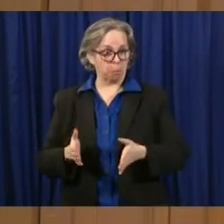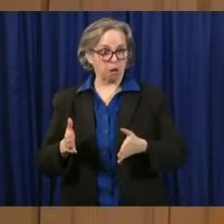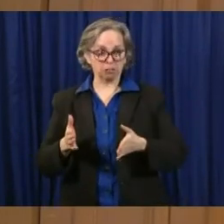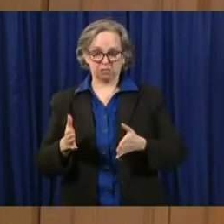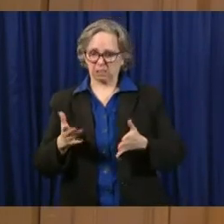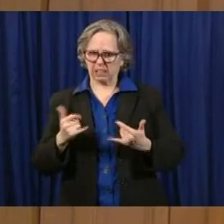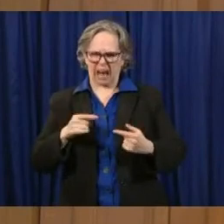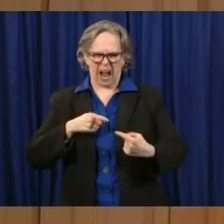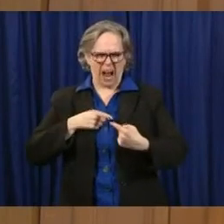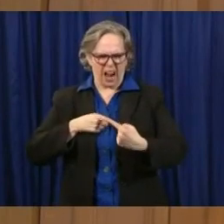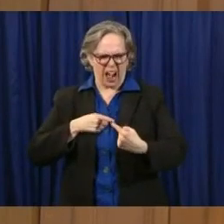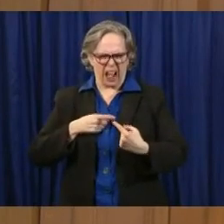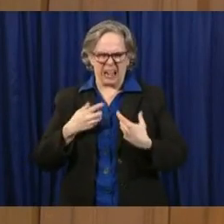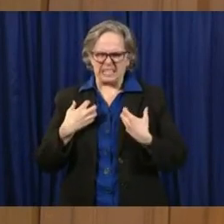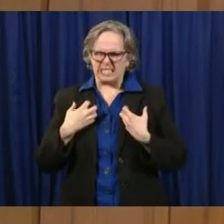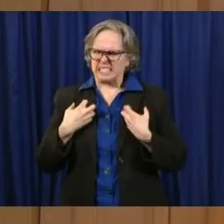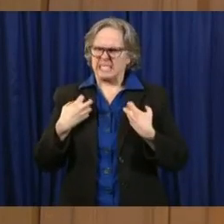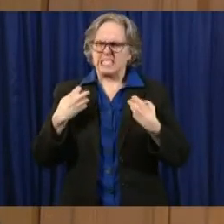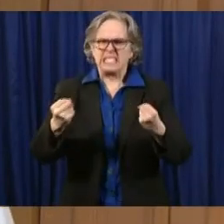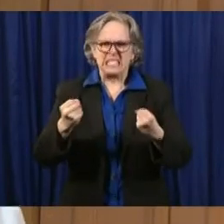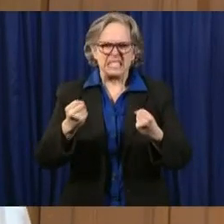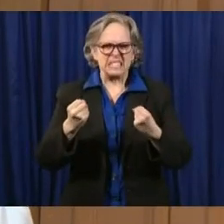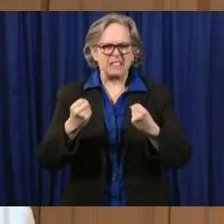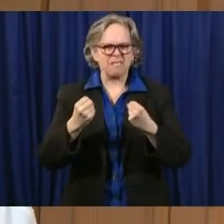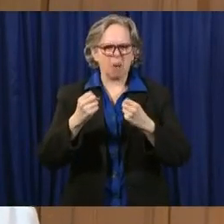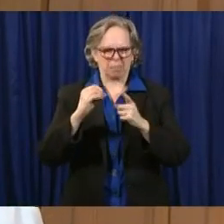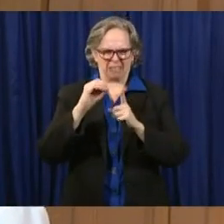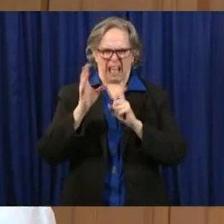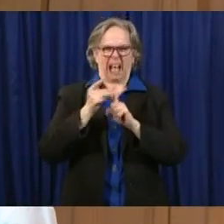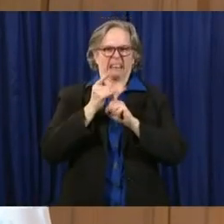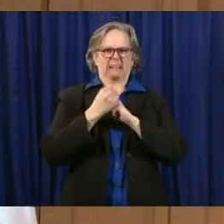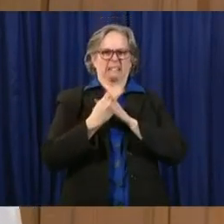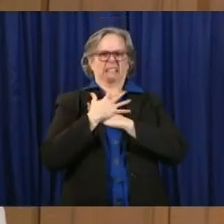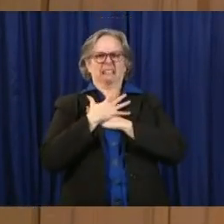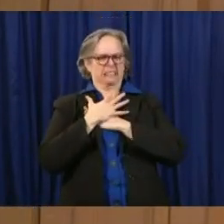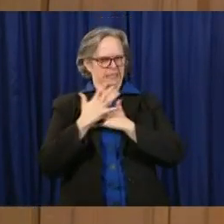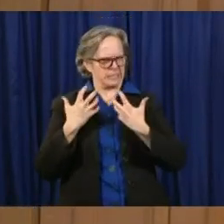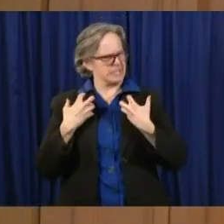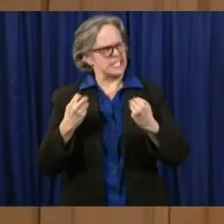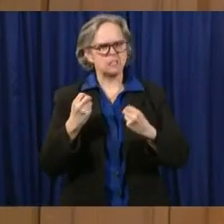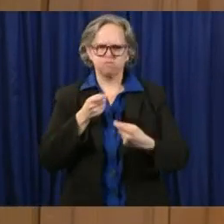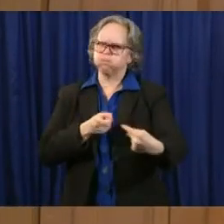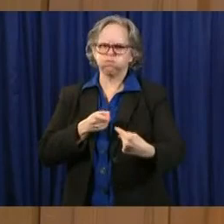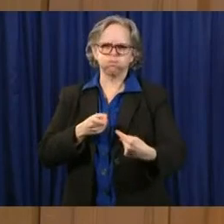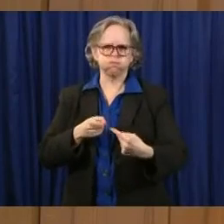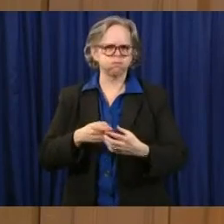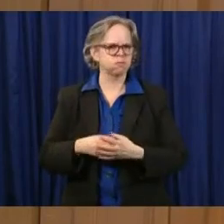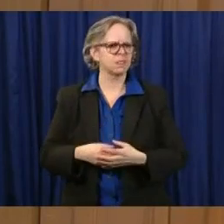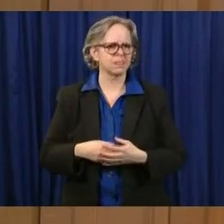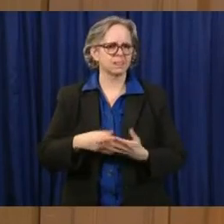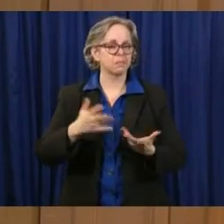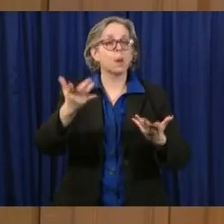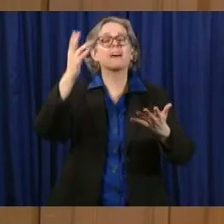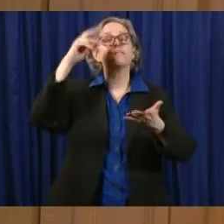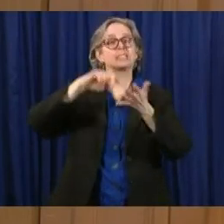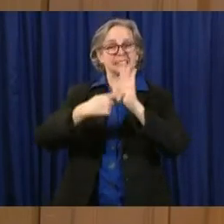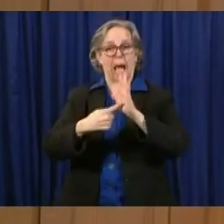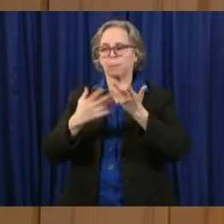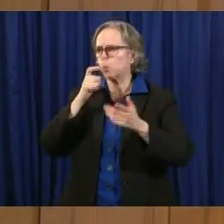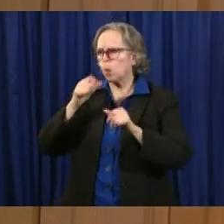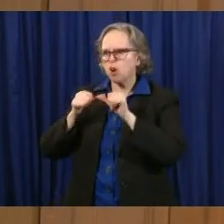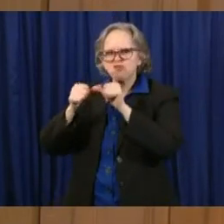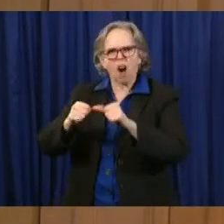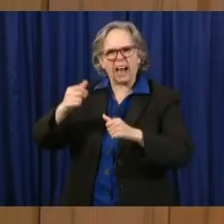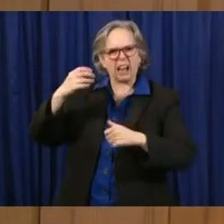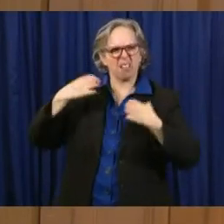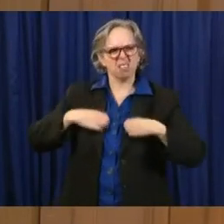this virus. But certain folks are more at risk. Again, chronic lung disease, that's people with COPD, asthma, people